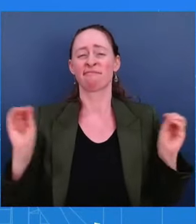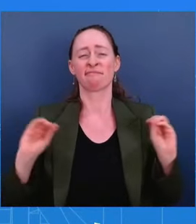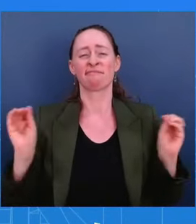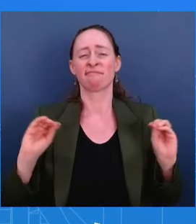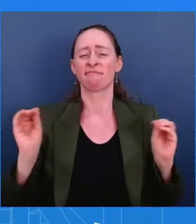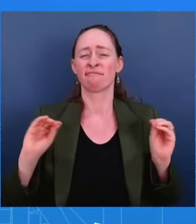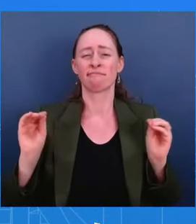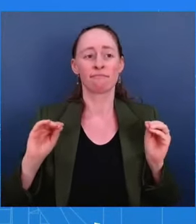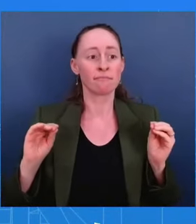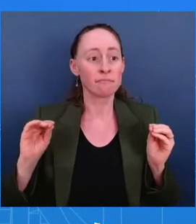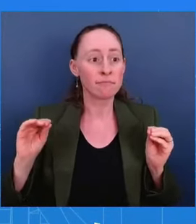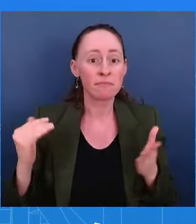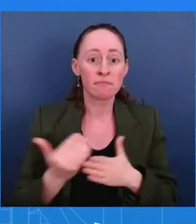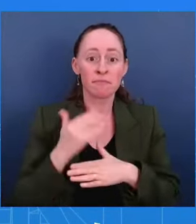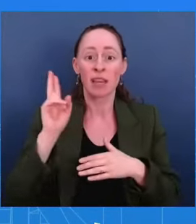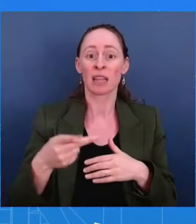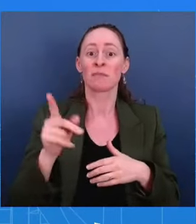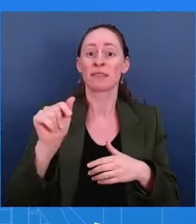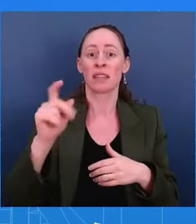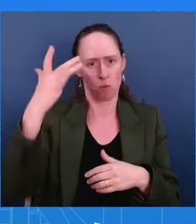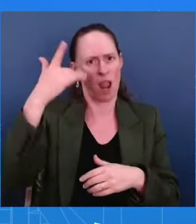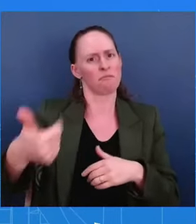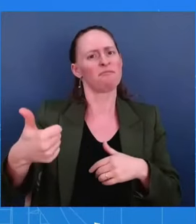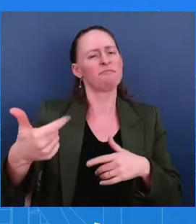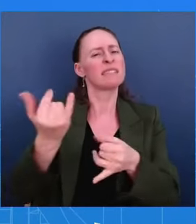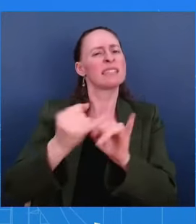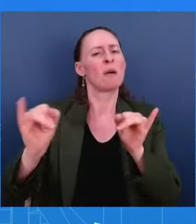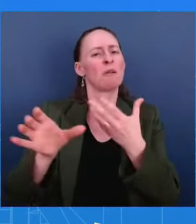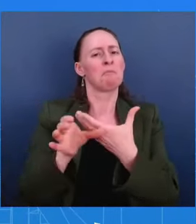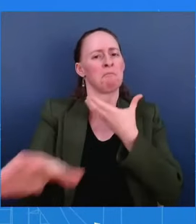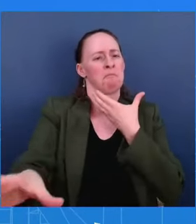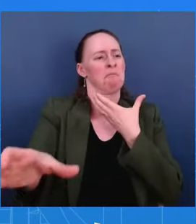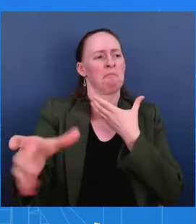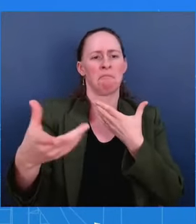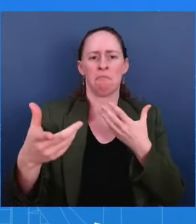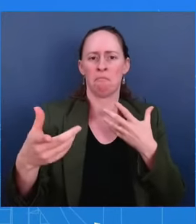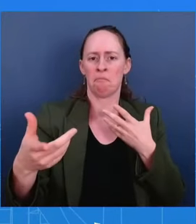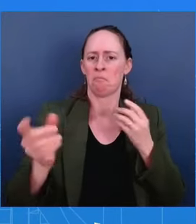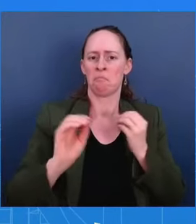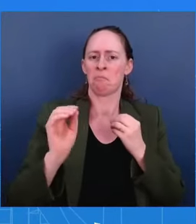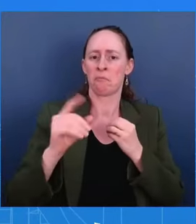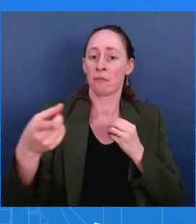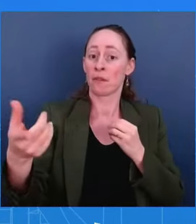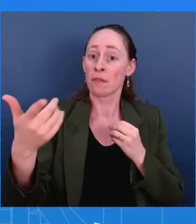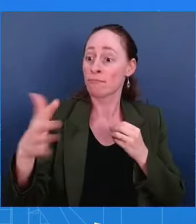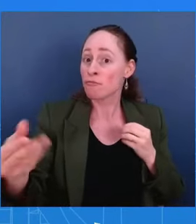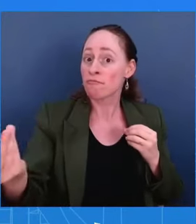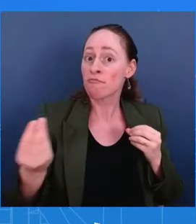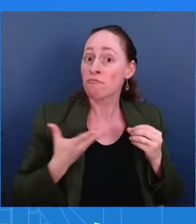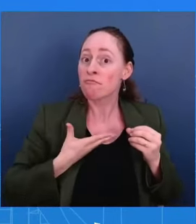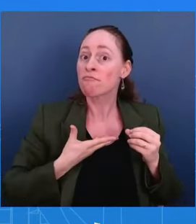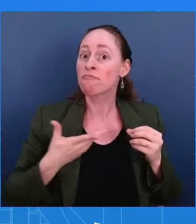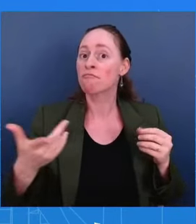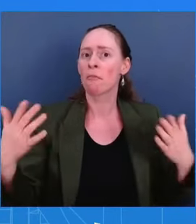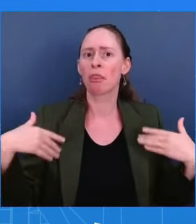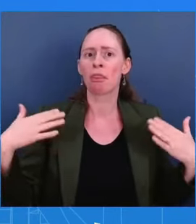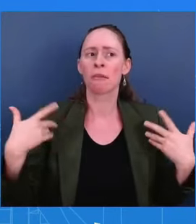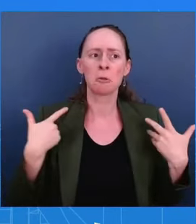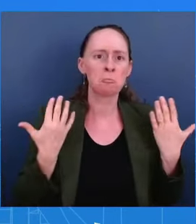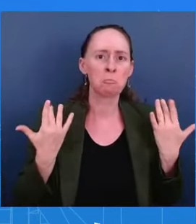The CFIUS hasn't transmitted a recommendation yet to the President and that's the next step in this process.